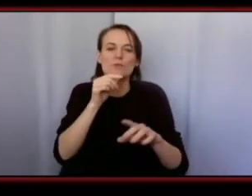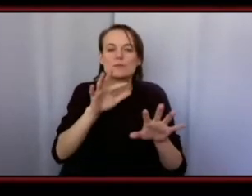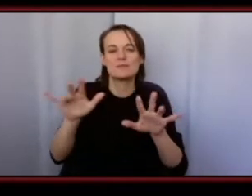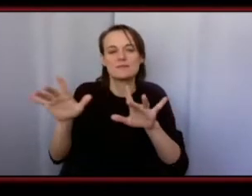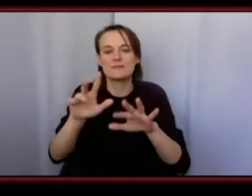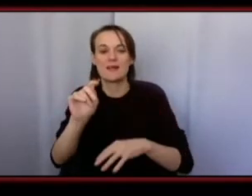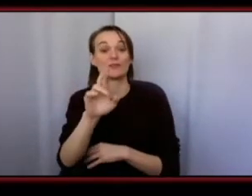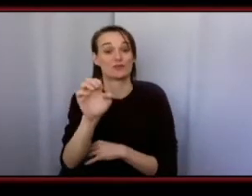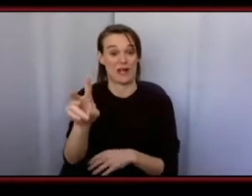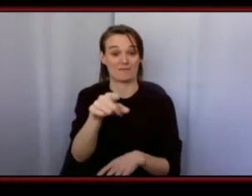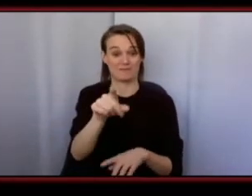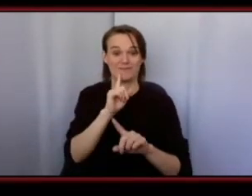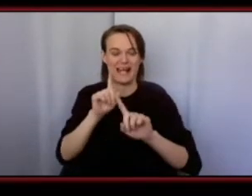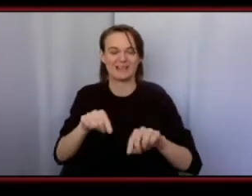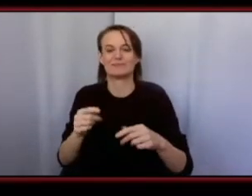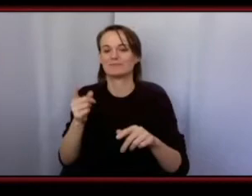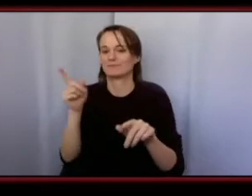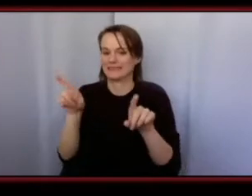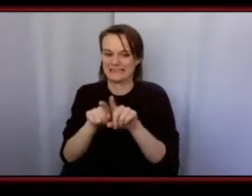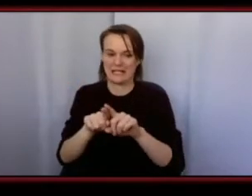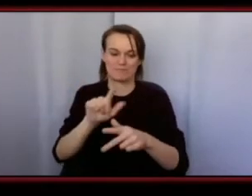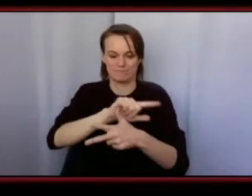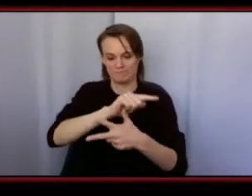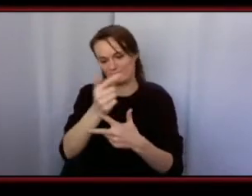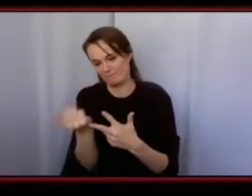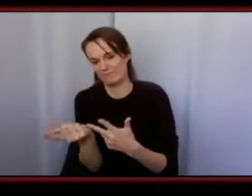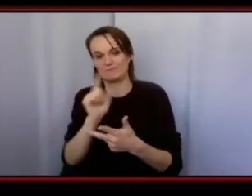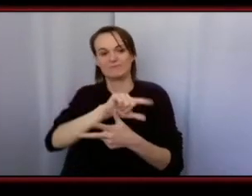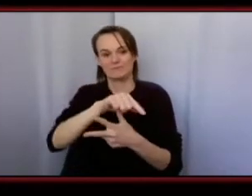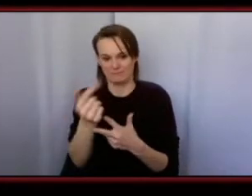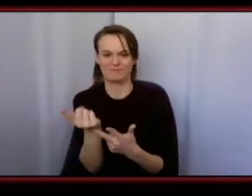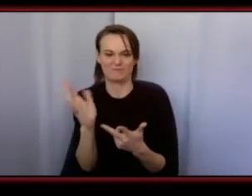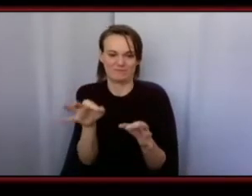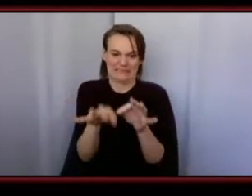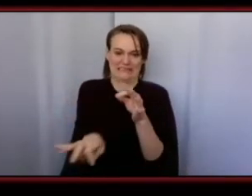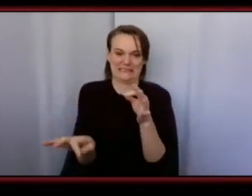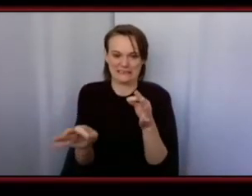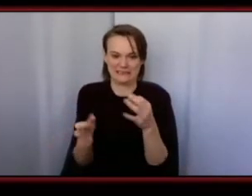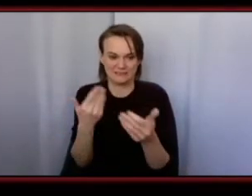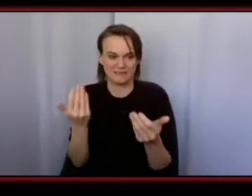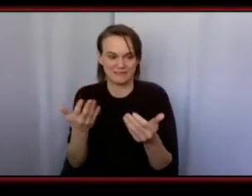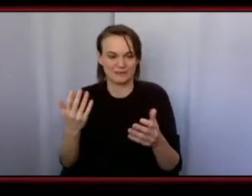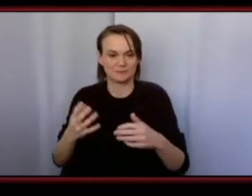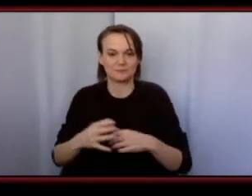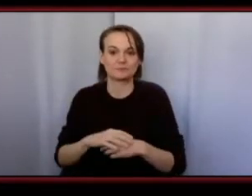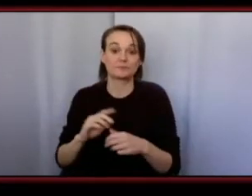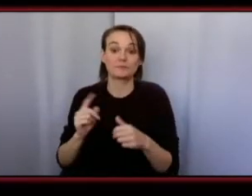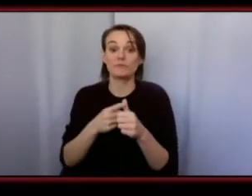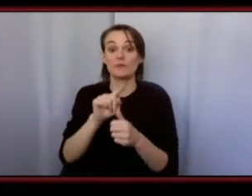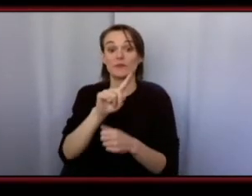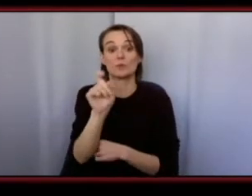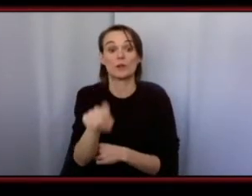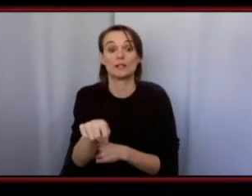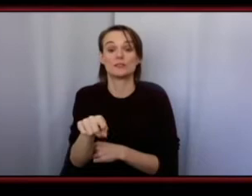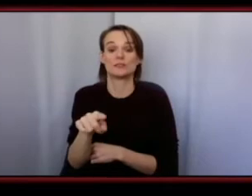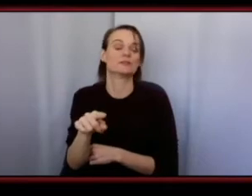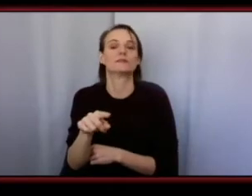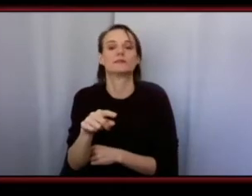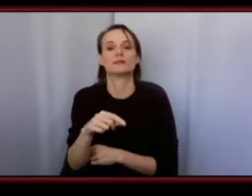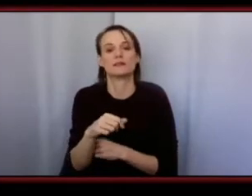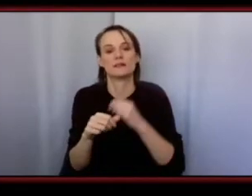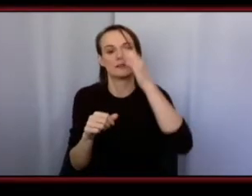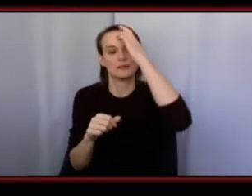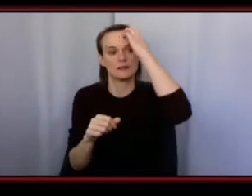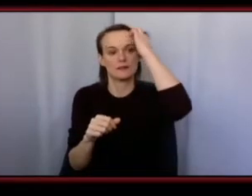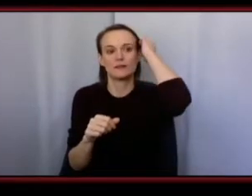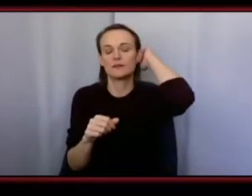pick you track we'll just go in the same sequence that we've been we go in and just keep it uh simple so the first question i have for you is is